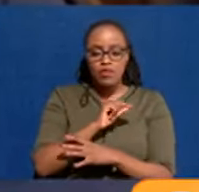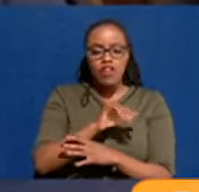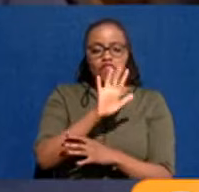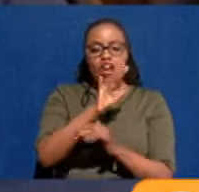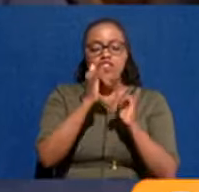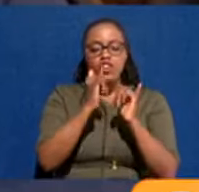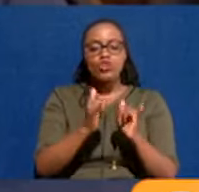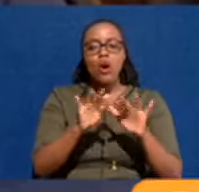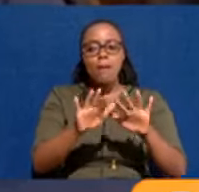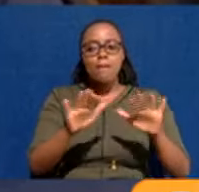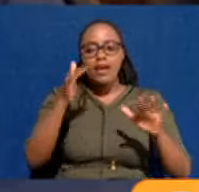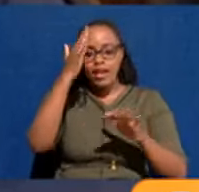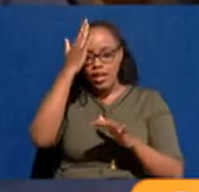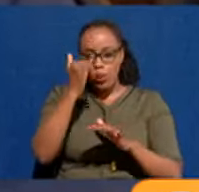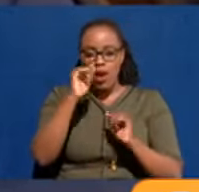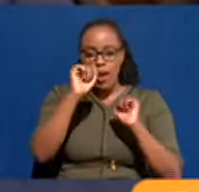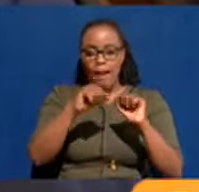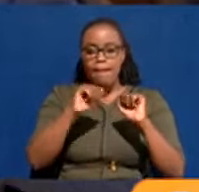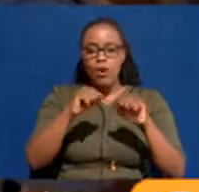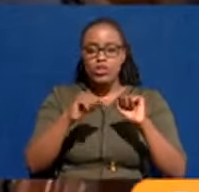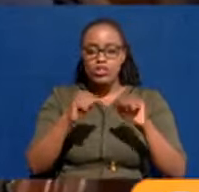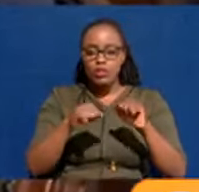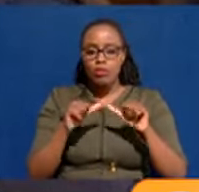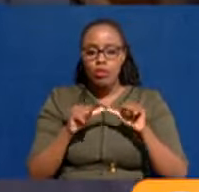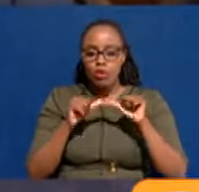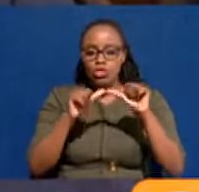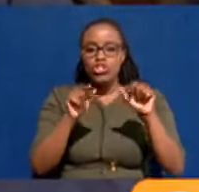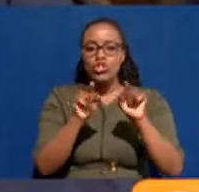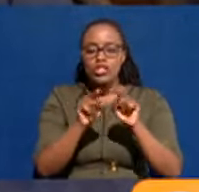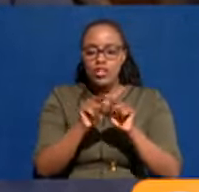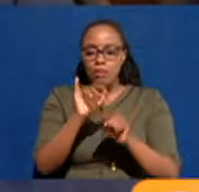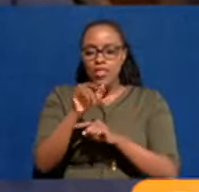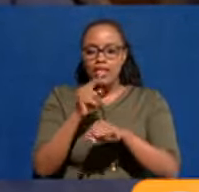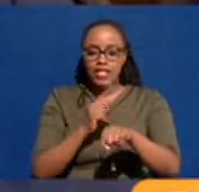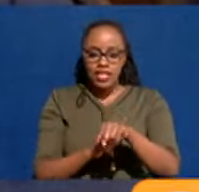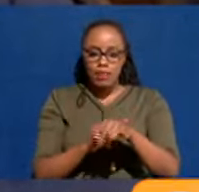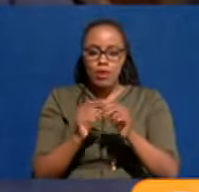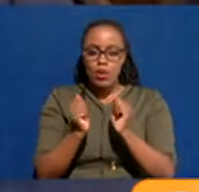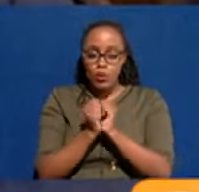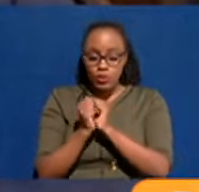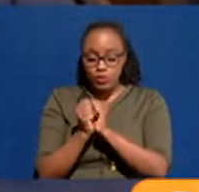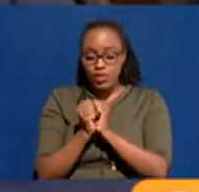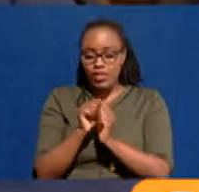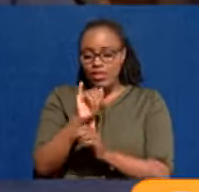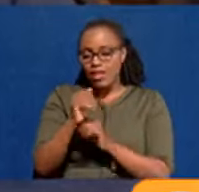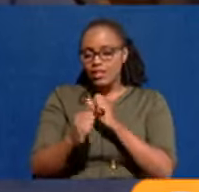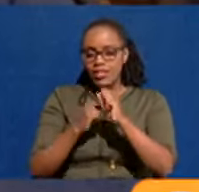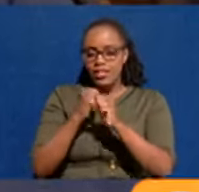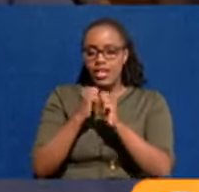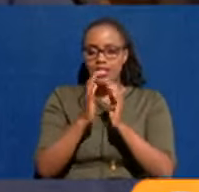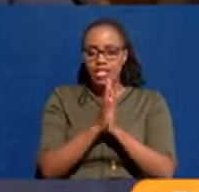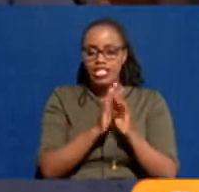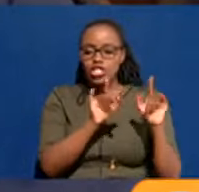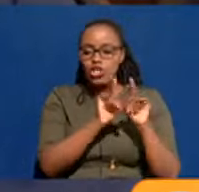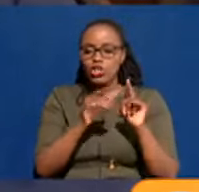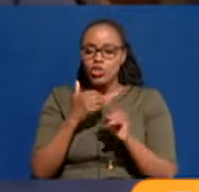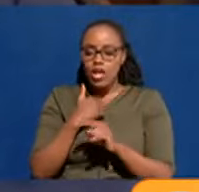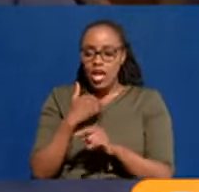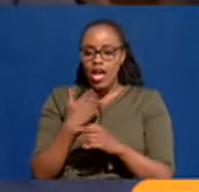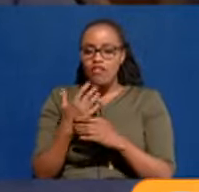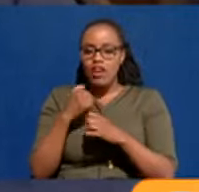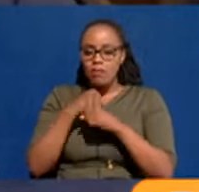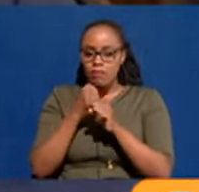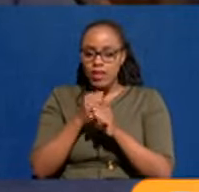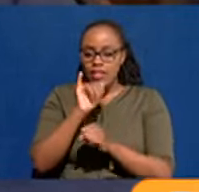markets so that we can then continue that phase into the next financial year. Because, of course, we have to ensure that we raise the